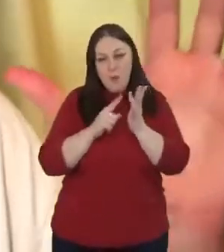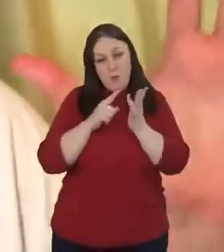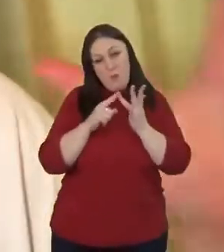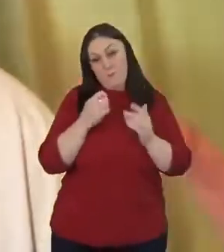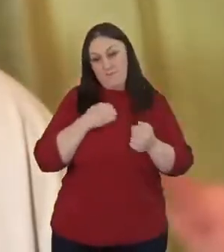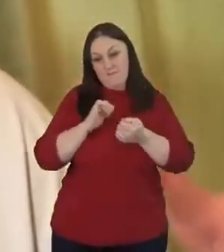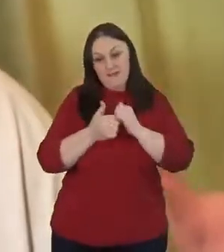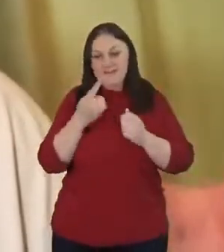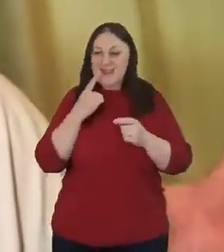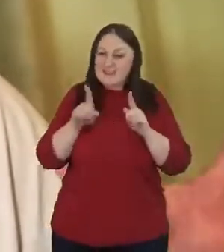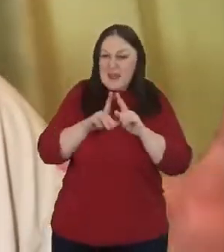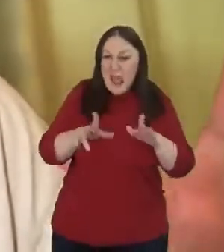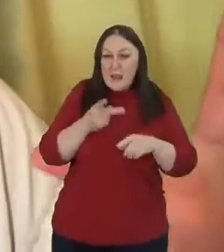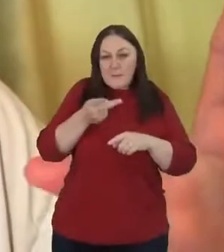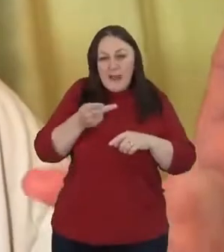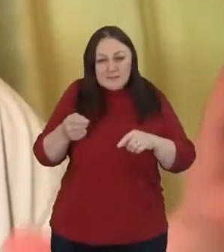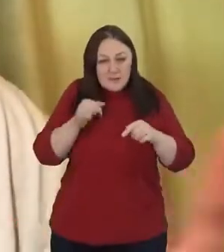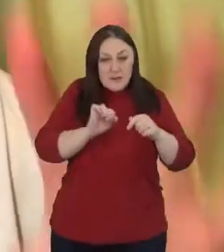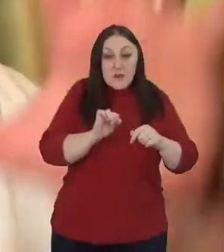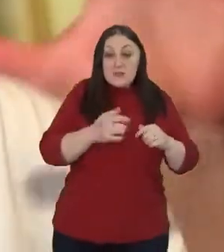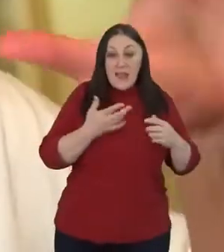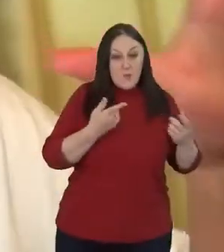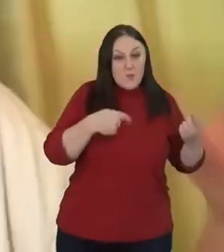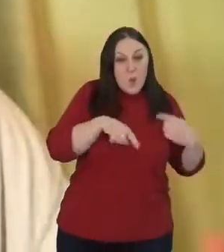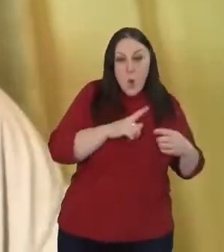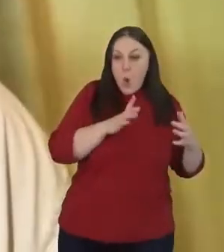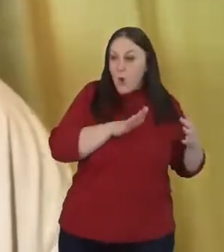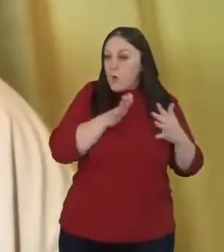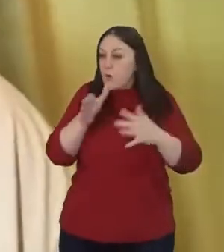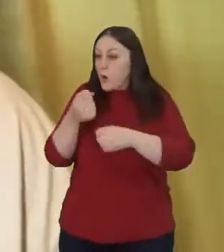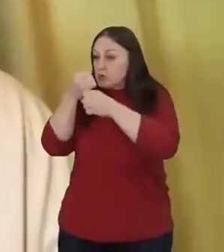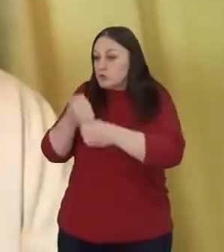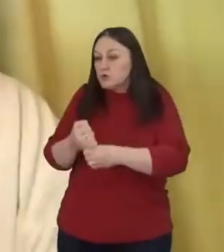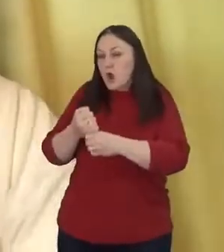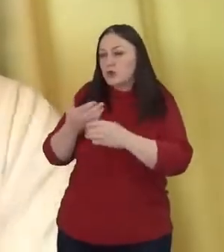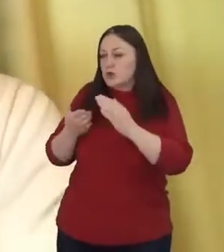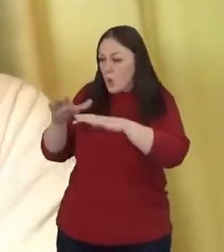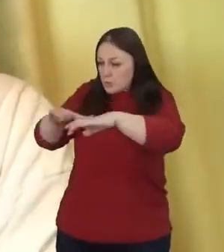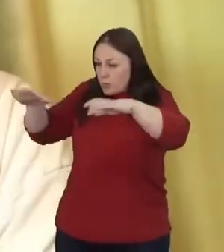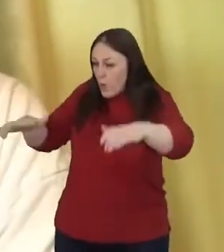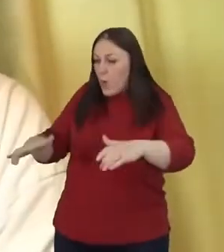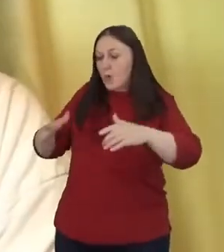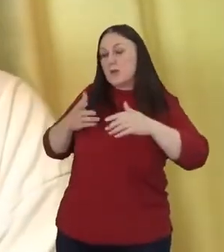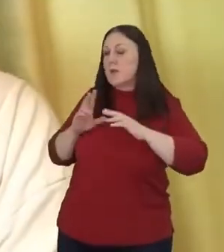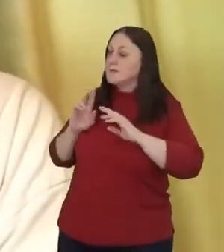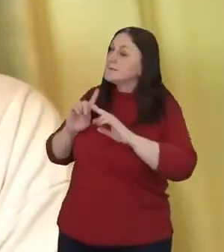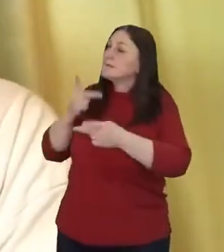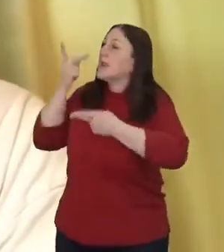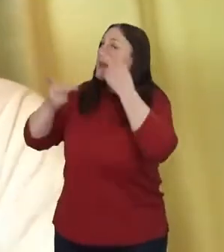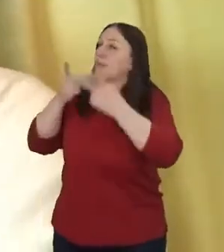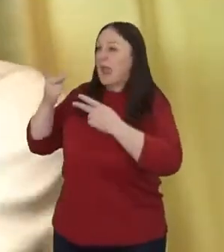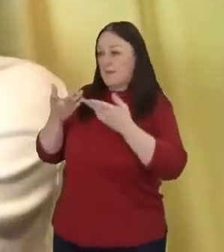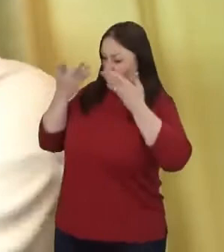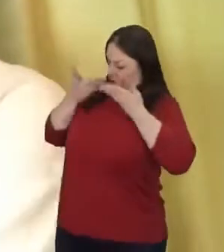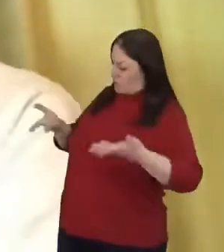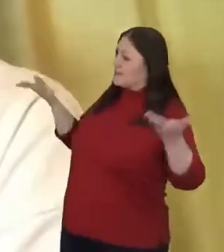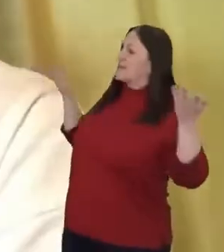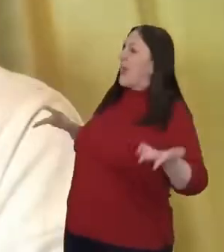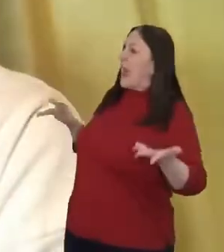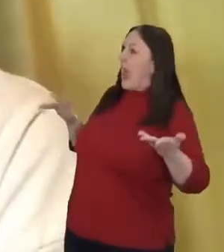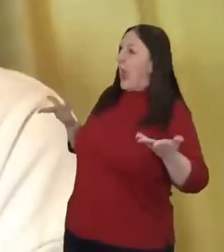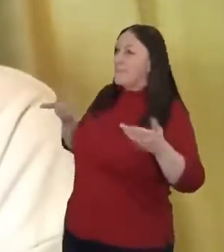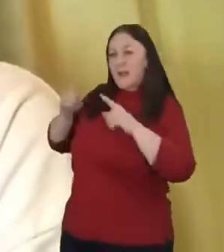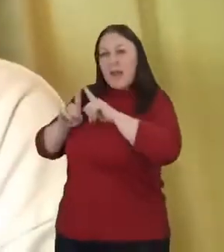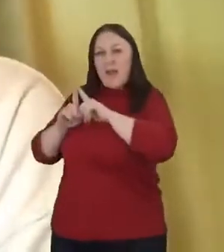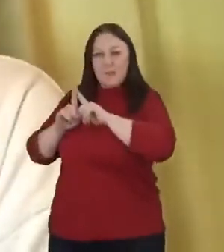we all came to the altar singing the old hymn, Just As I Am, and then we left just as we were and kept living